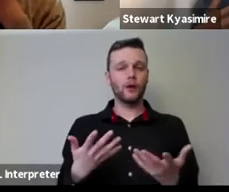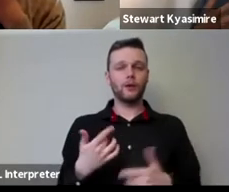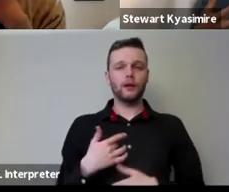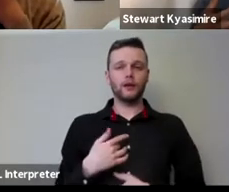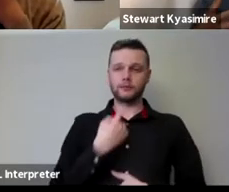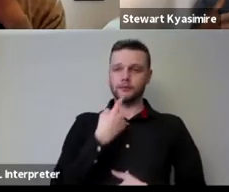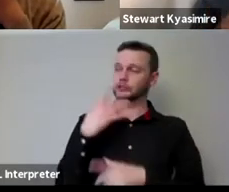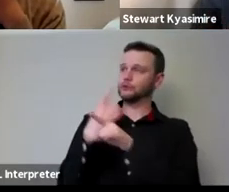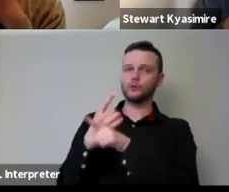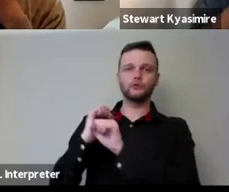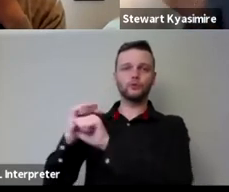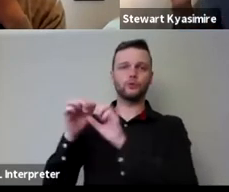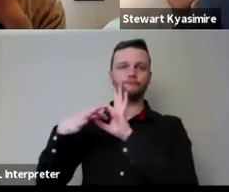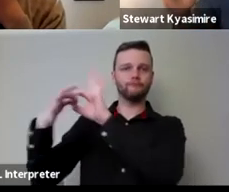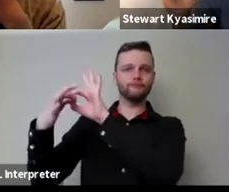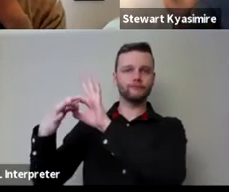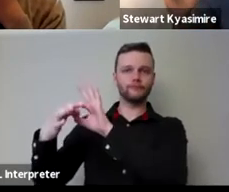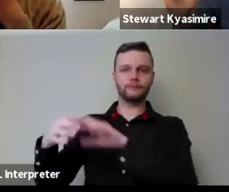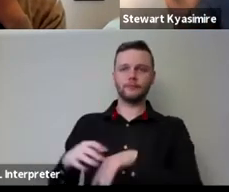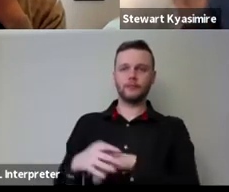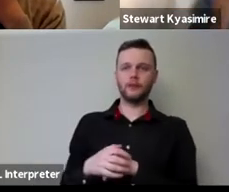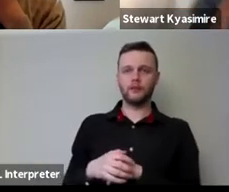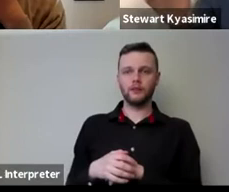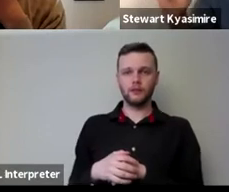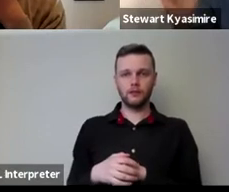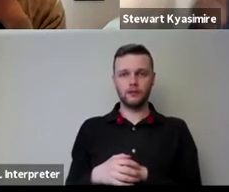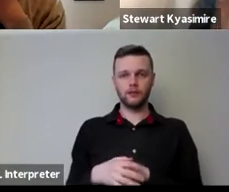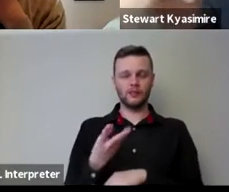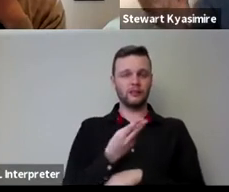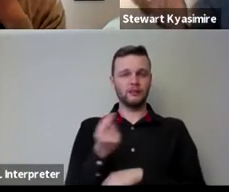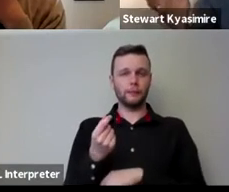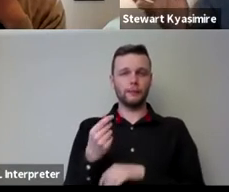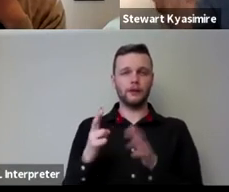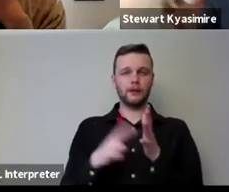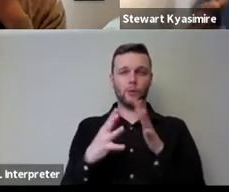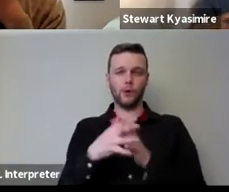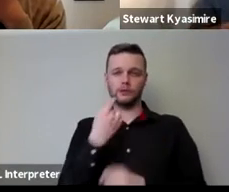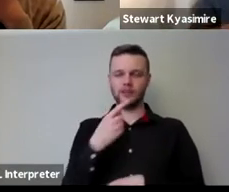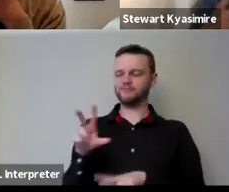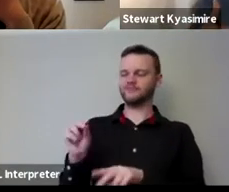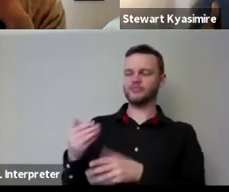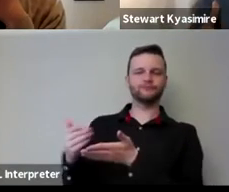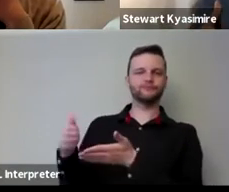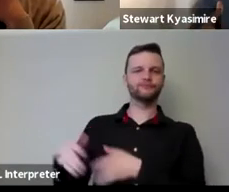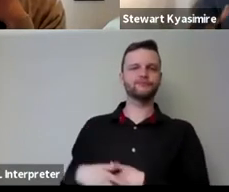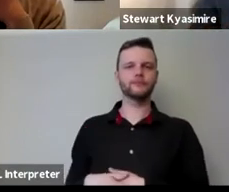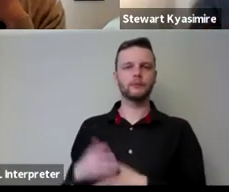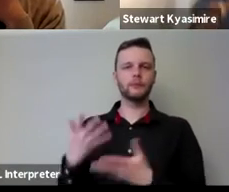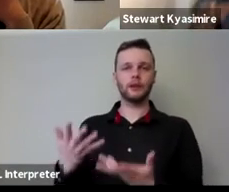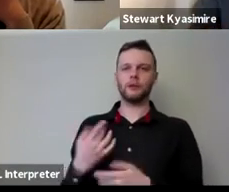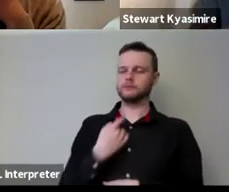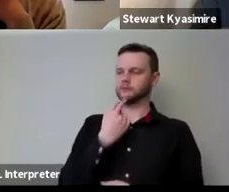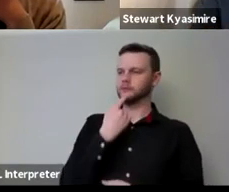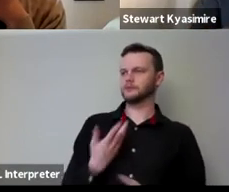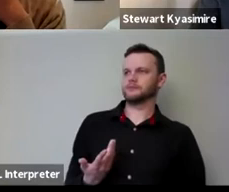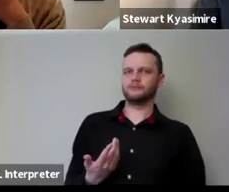speaking to these networks i've shunned away um um a couple of networks to say no i'm not going to work with you now what i say is like i've